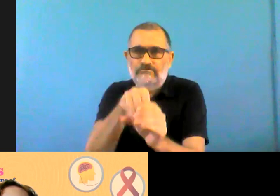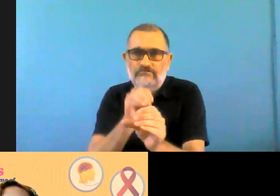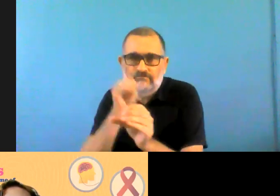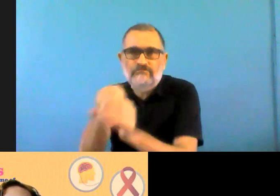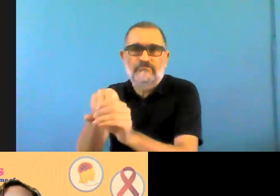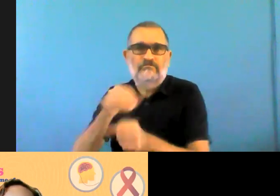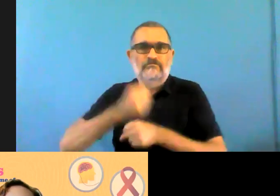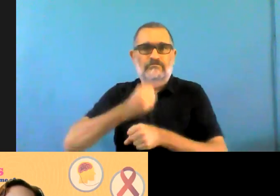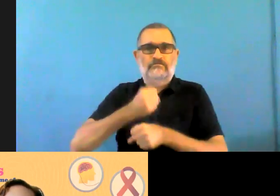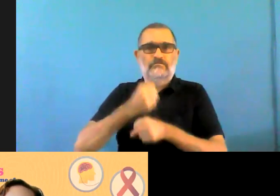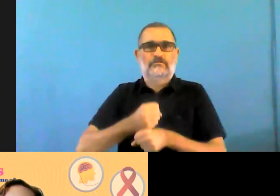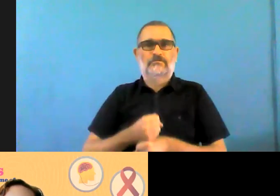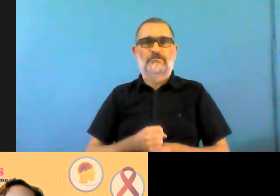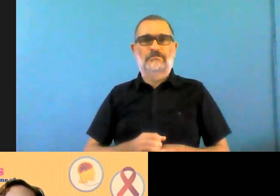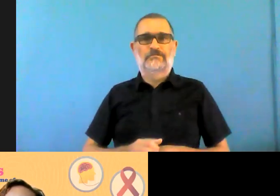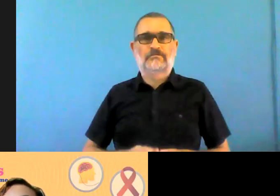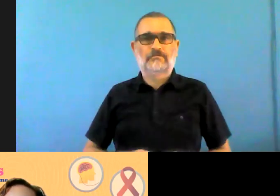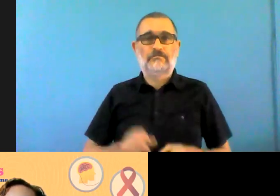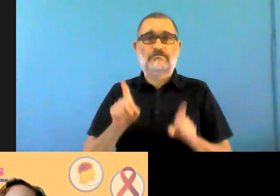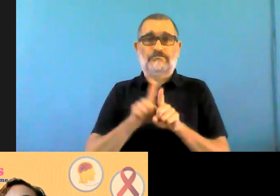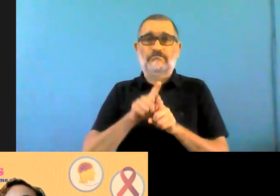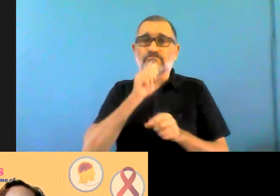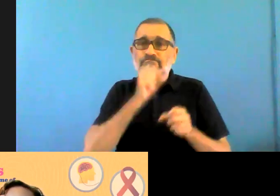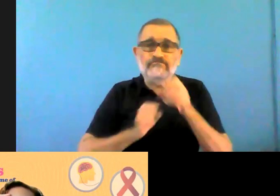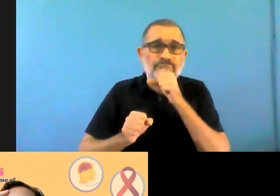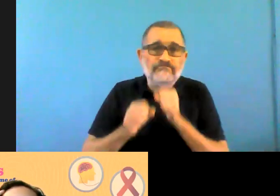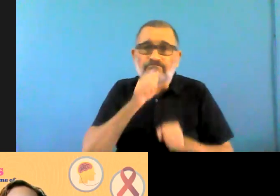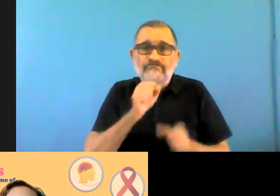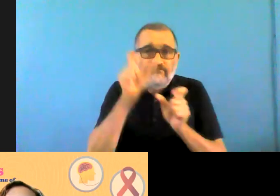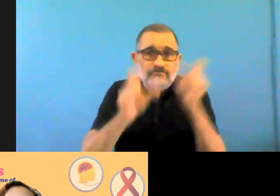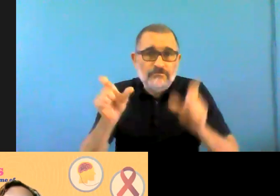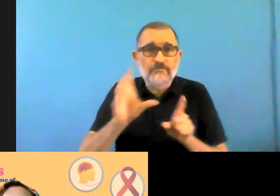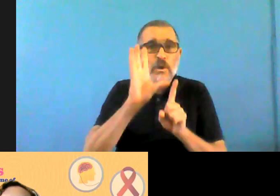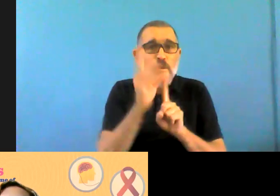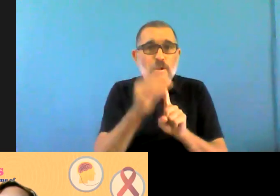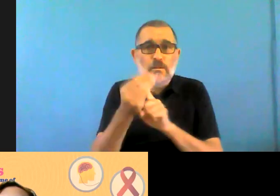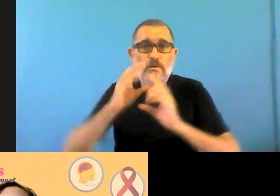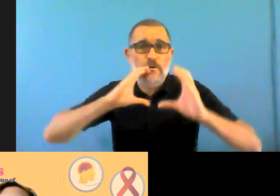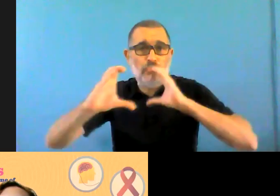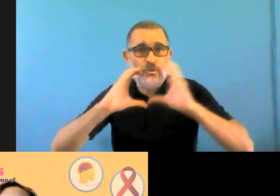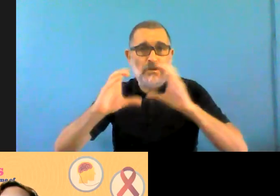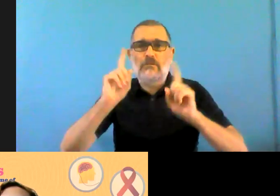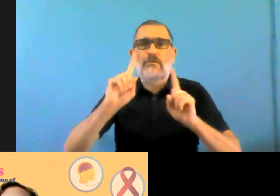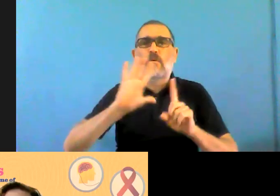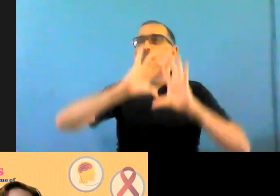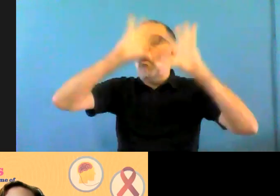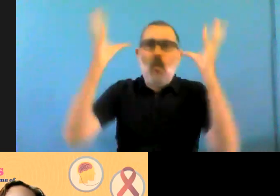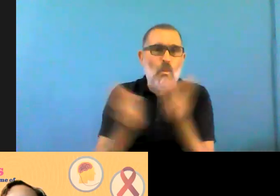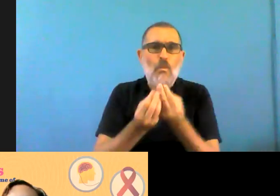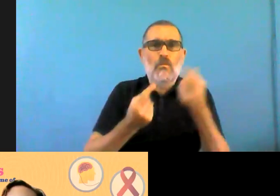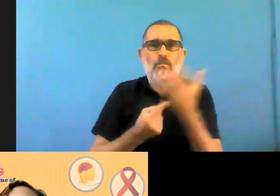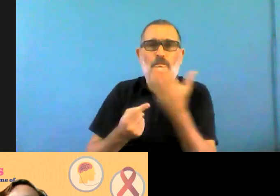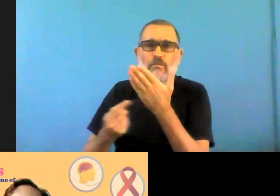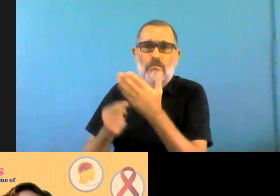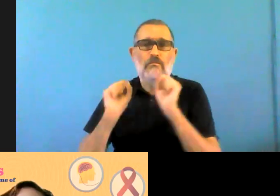ones. I think we still have a room to improve that and we still need to be stronger